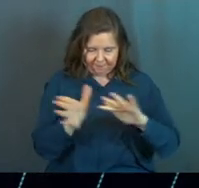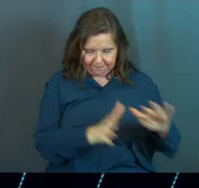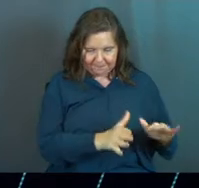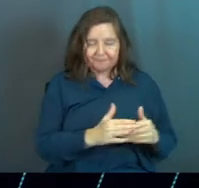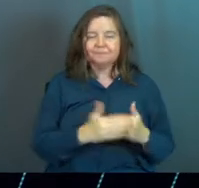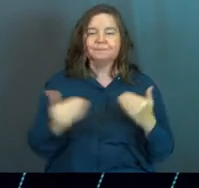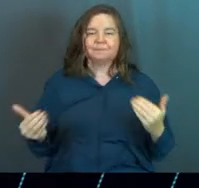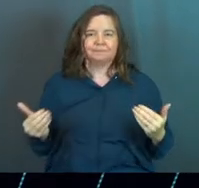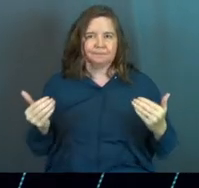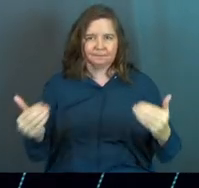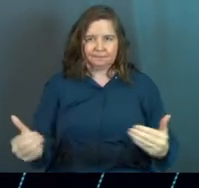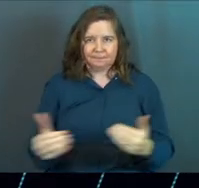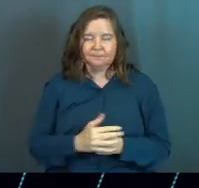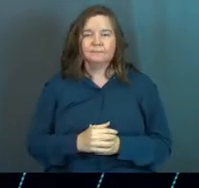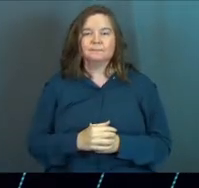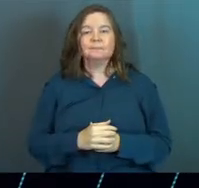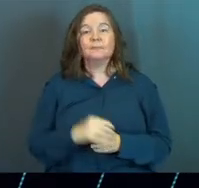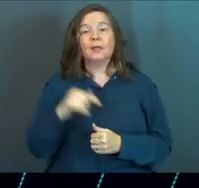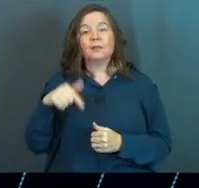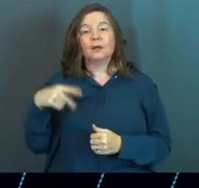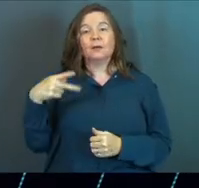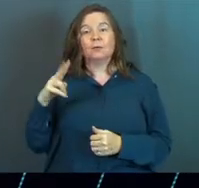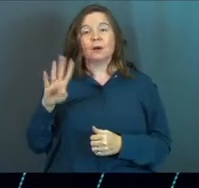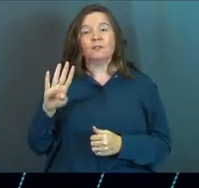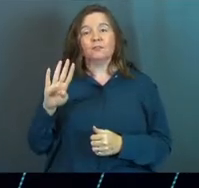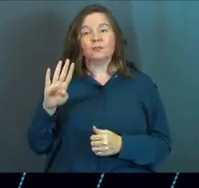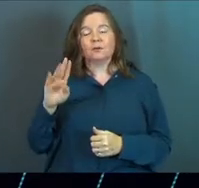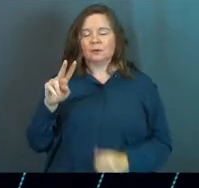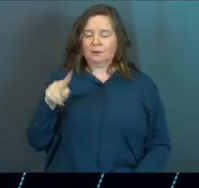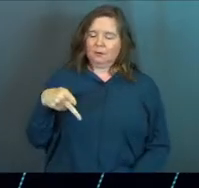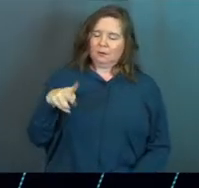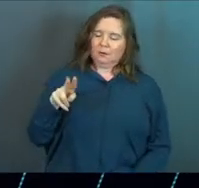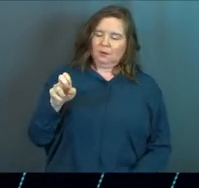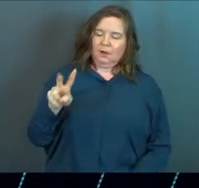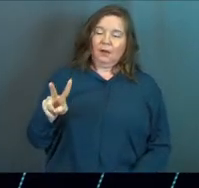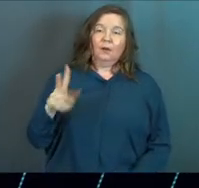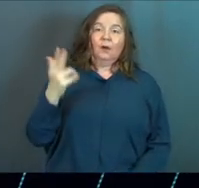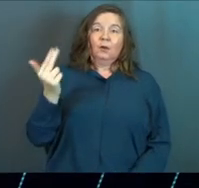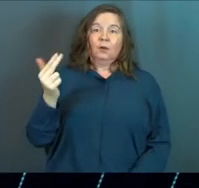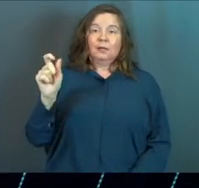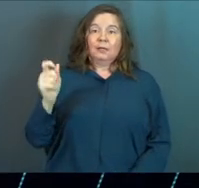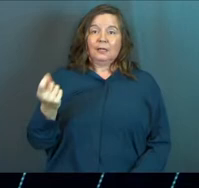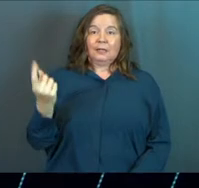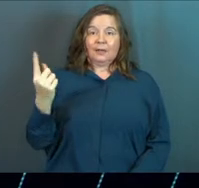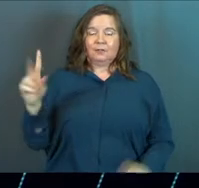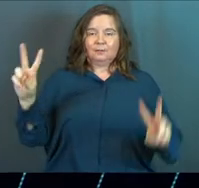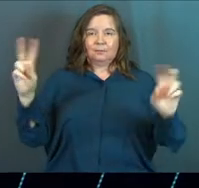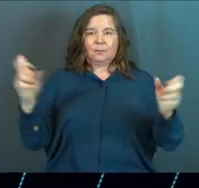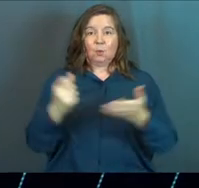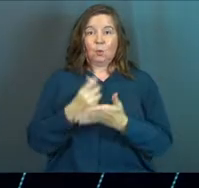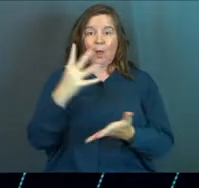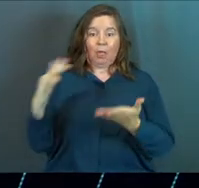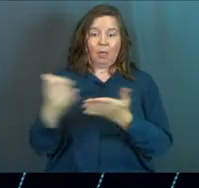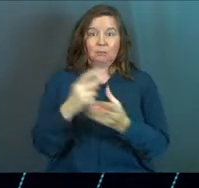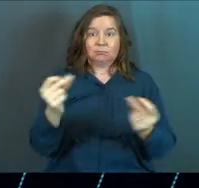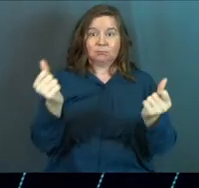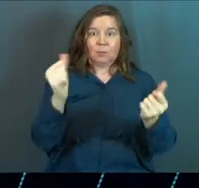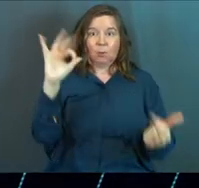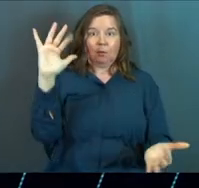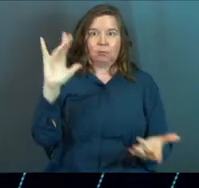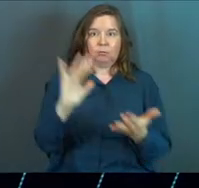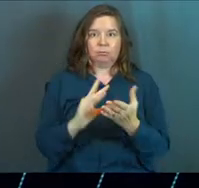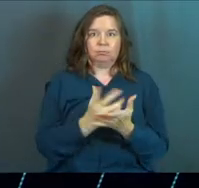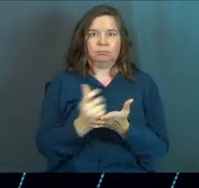so let's keep moving then. This is Proverbs 13, 11. Wealth gained hastily will dwindle, but whoever